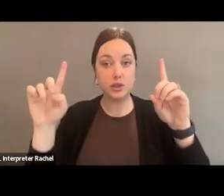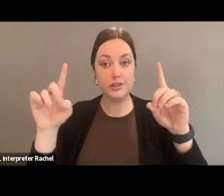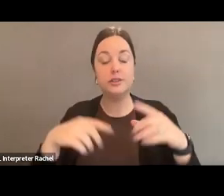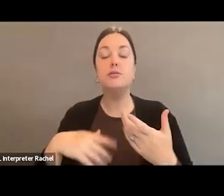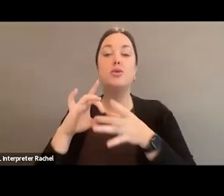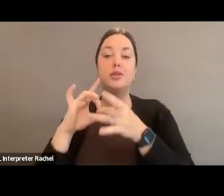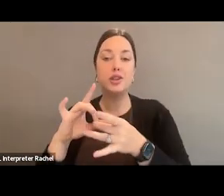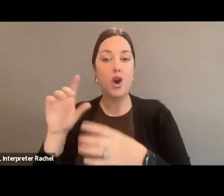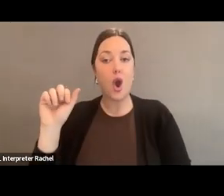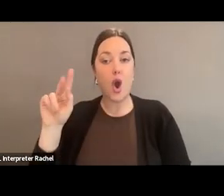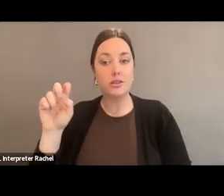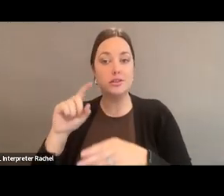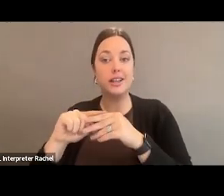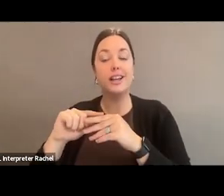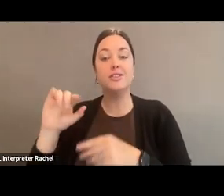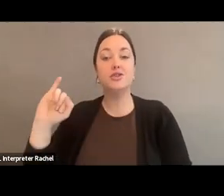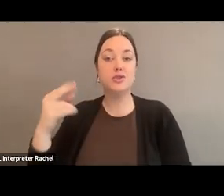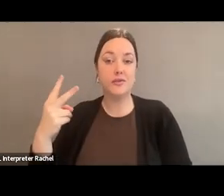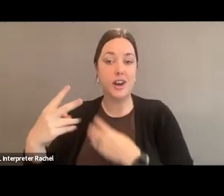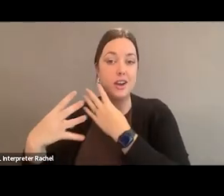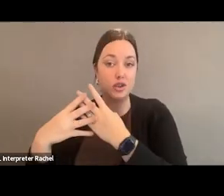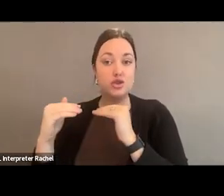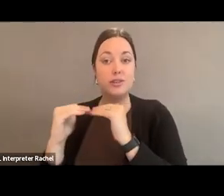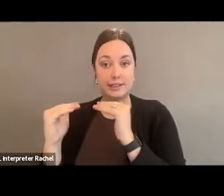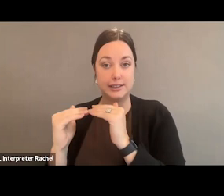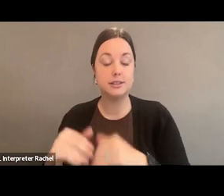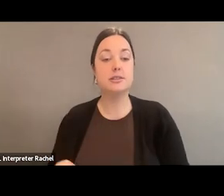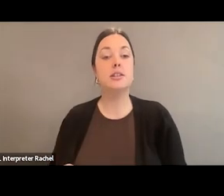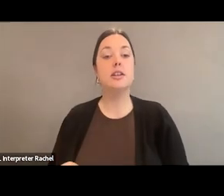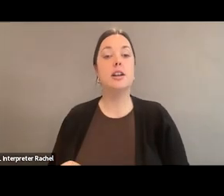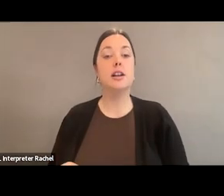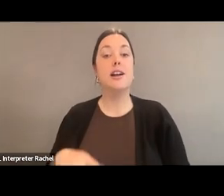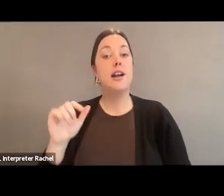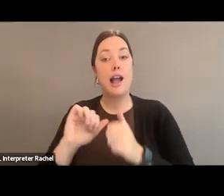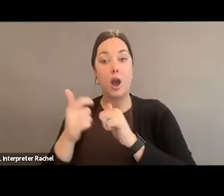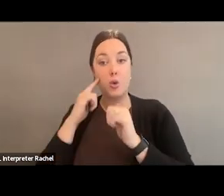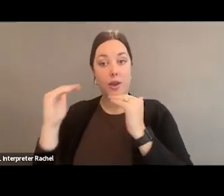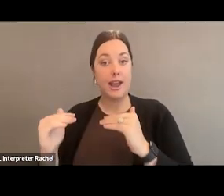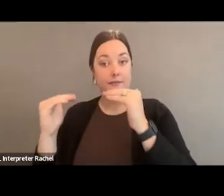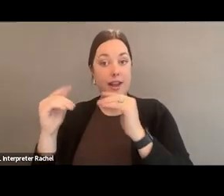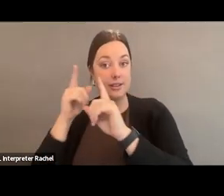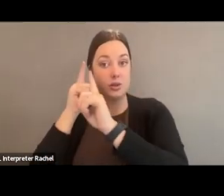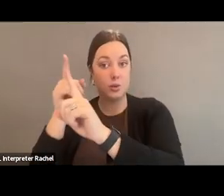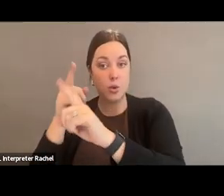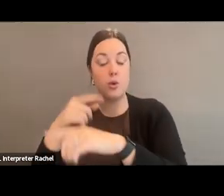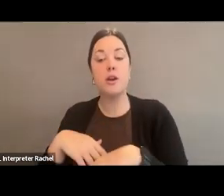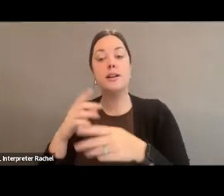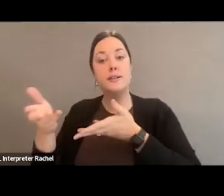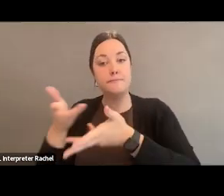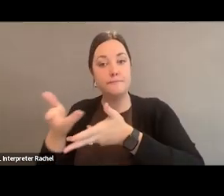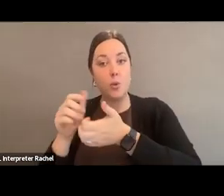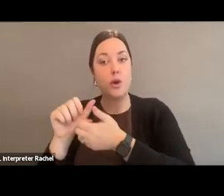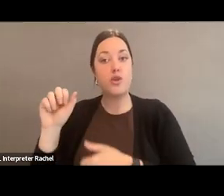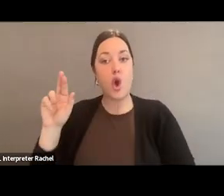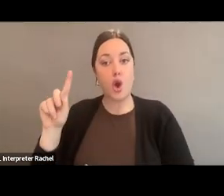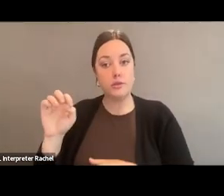juvenile justice. And the way that we're working to advance this goal is primarily working with the arts and